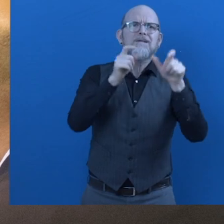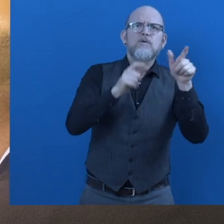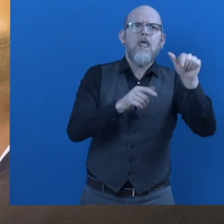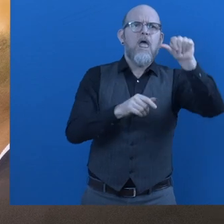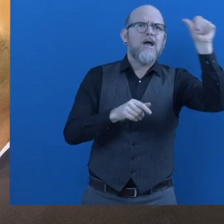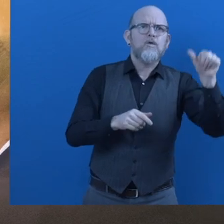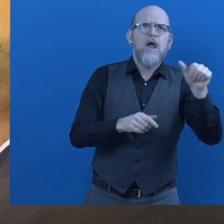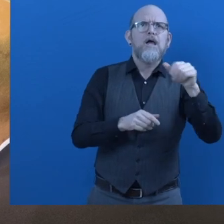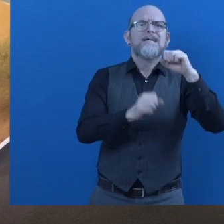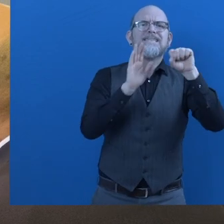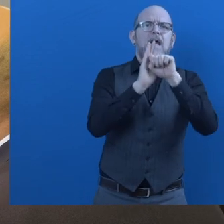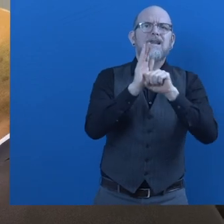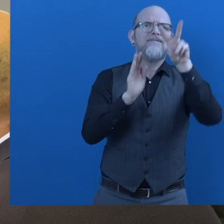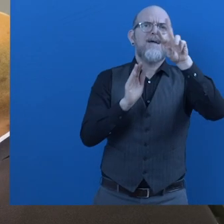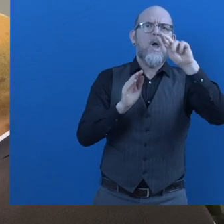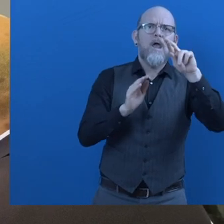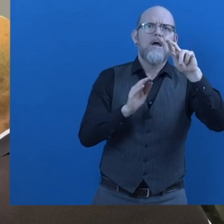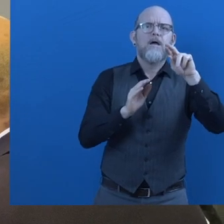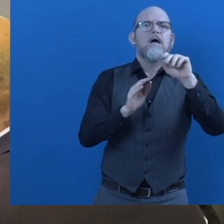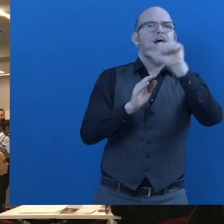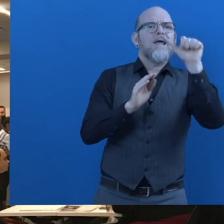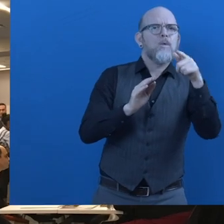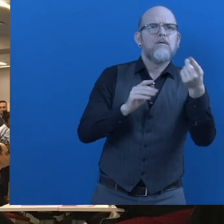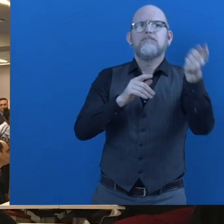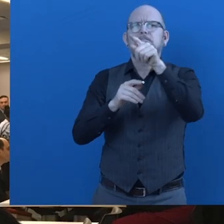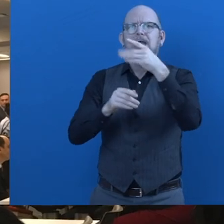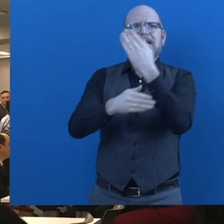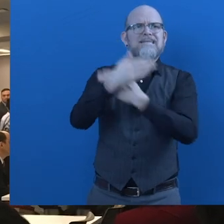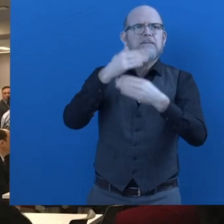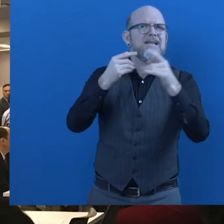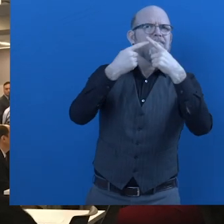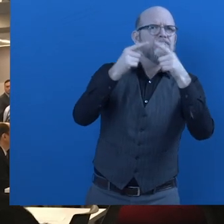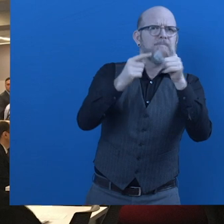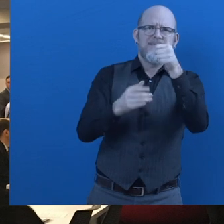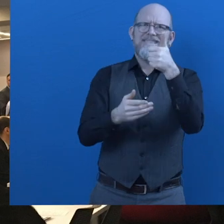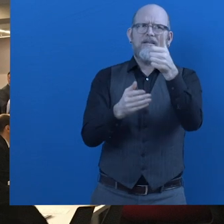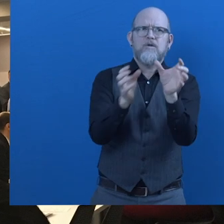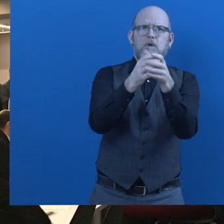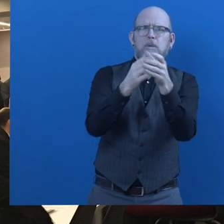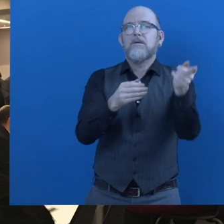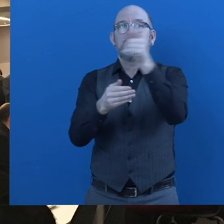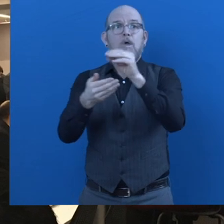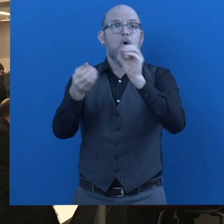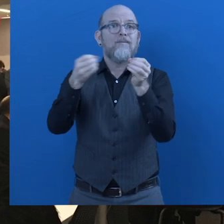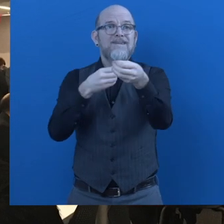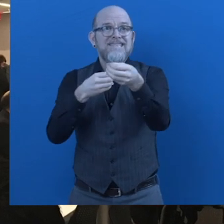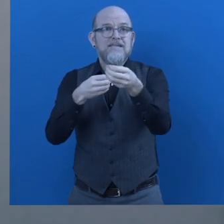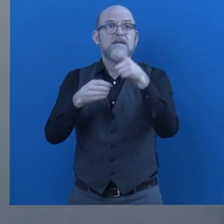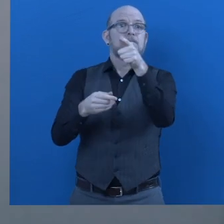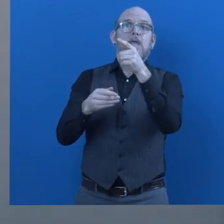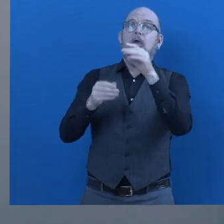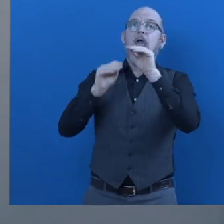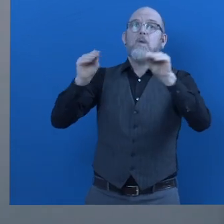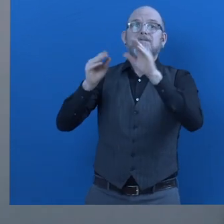our disability and career development offices at both our city and private colleges because they have access to the talent.